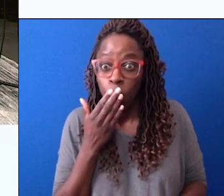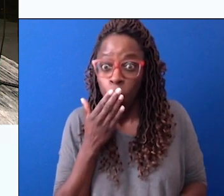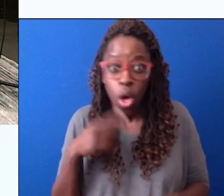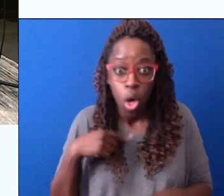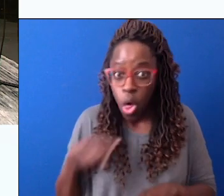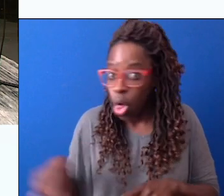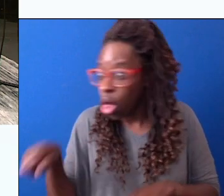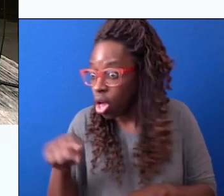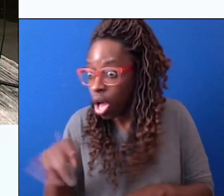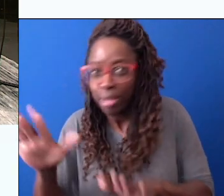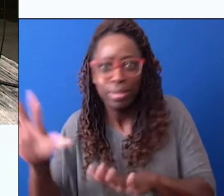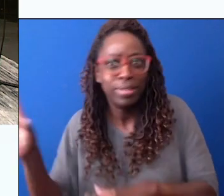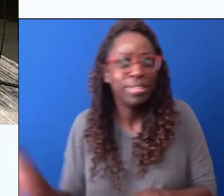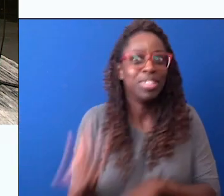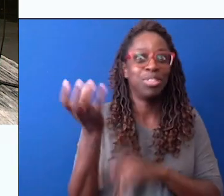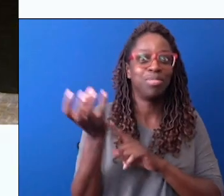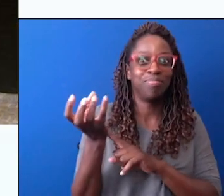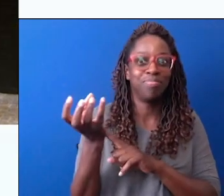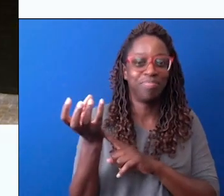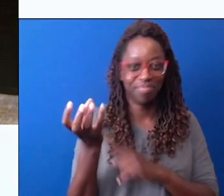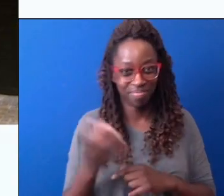marinero soul